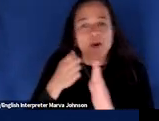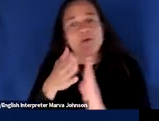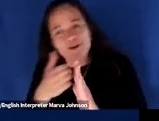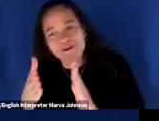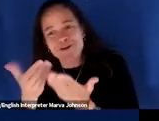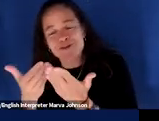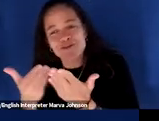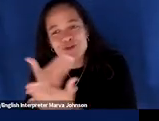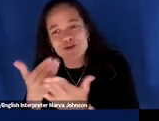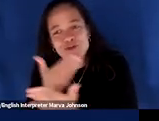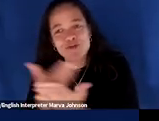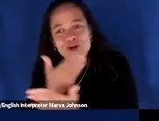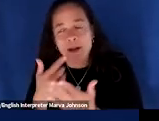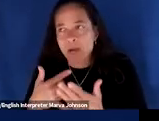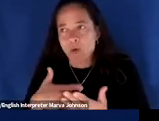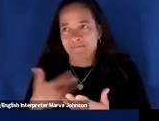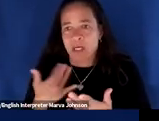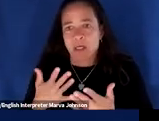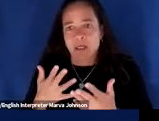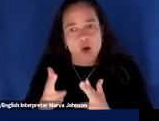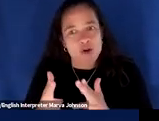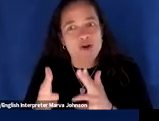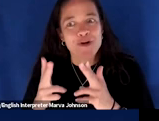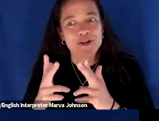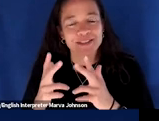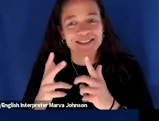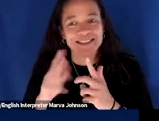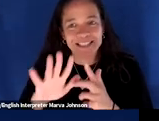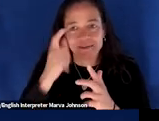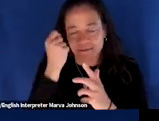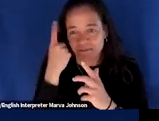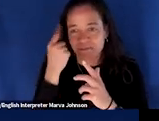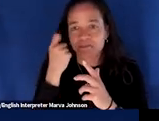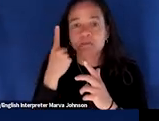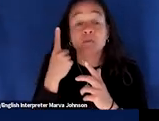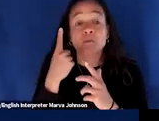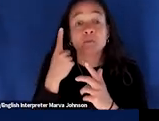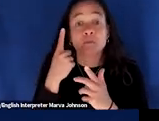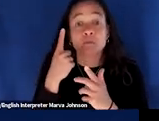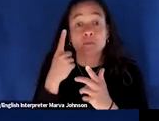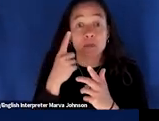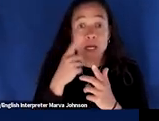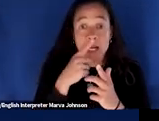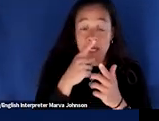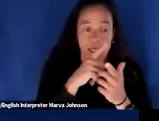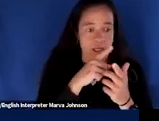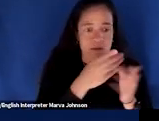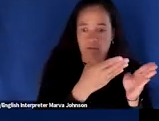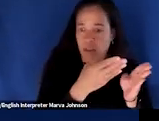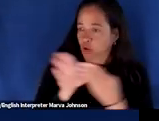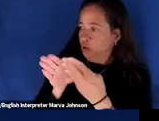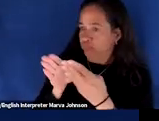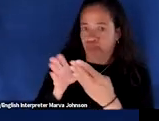a new image one of the hardest things about changing our image changing the way we communicate